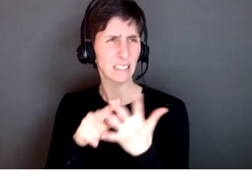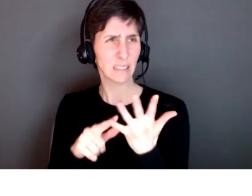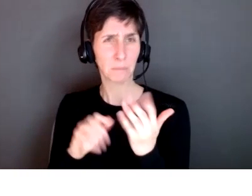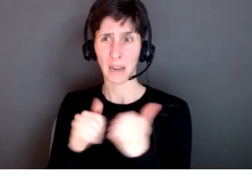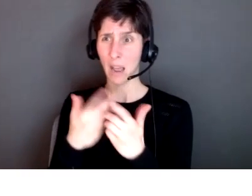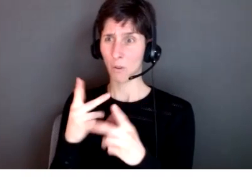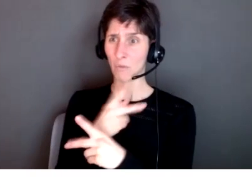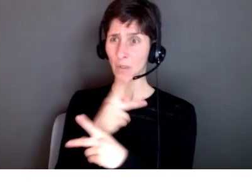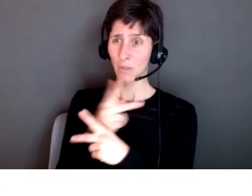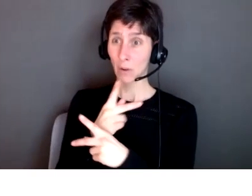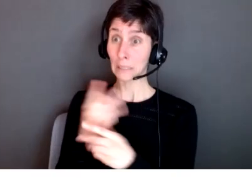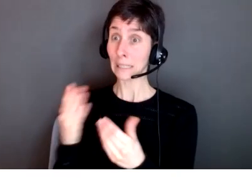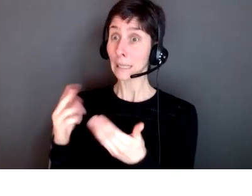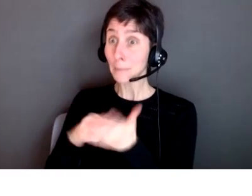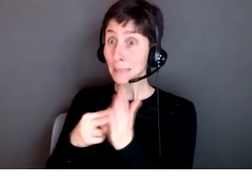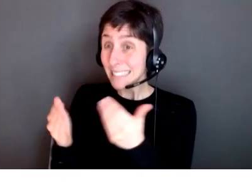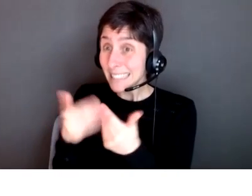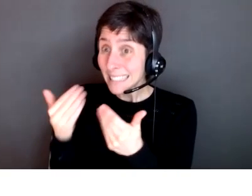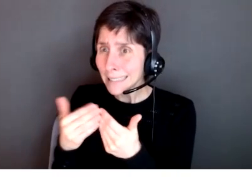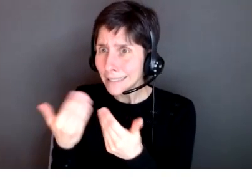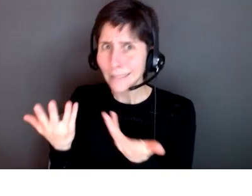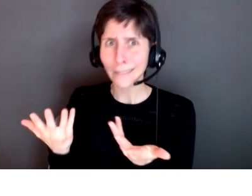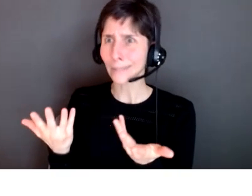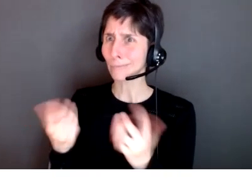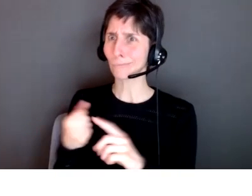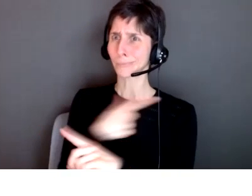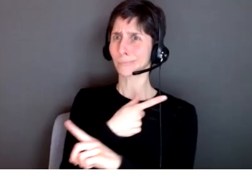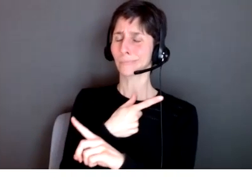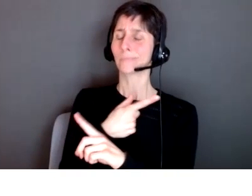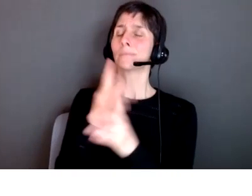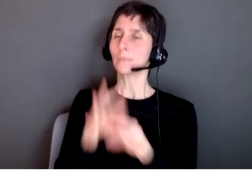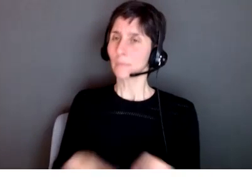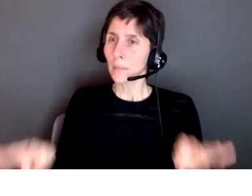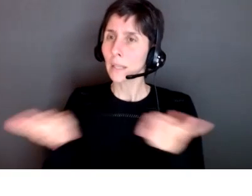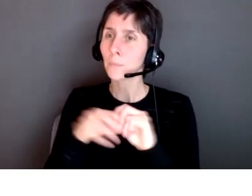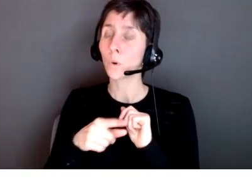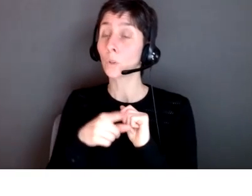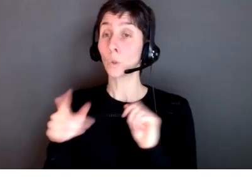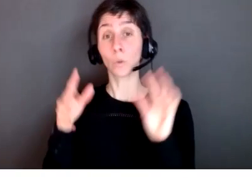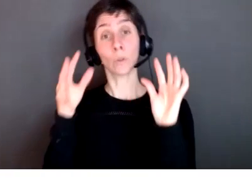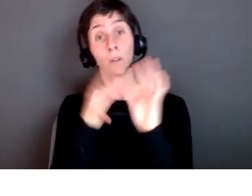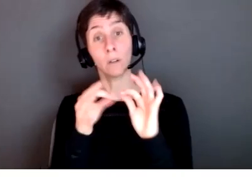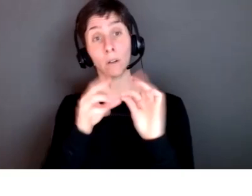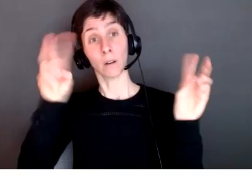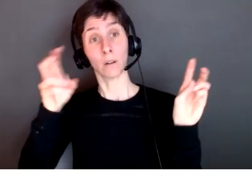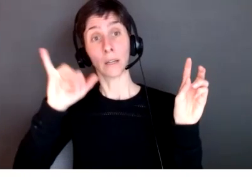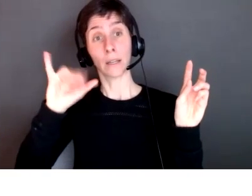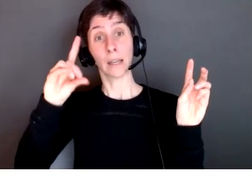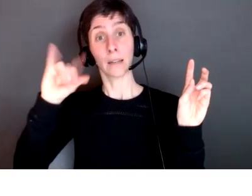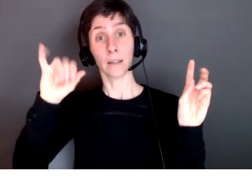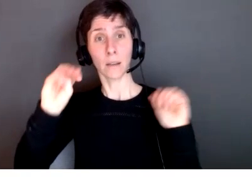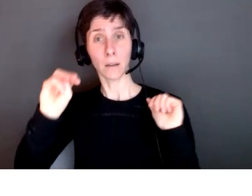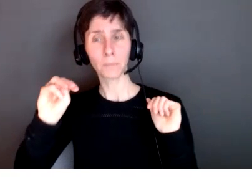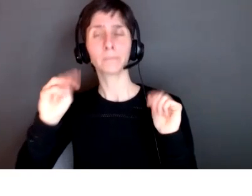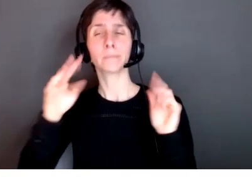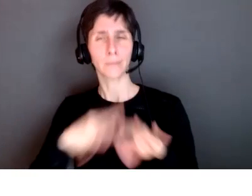but no right that's not what it means so you have to explain kids things that you will assume that they already know you have